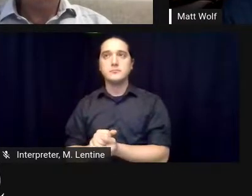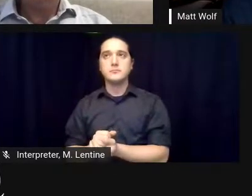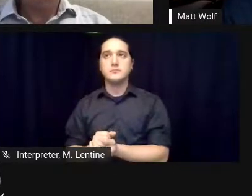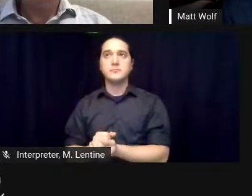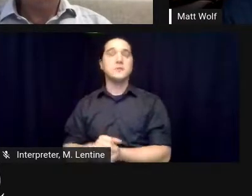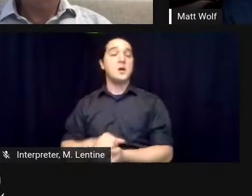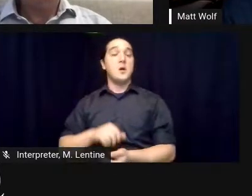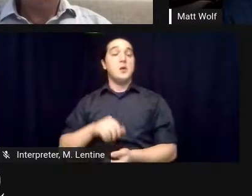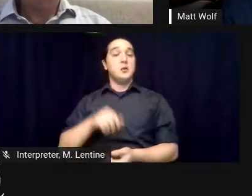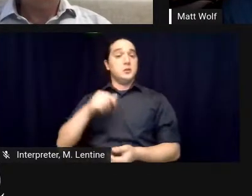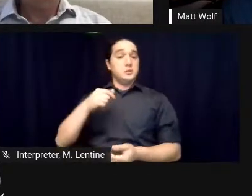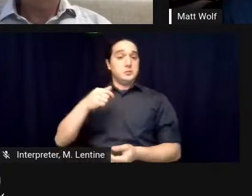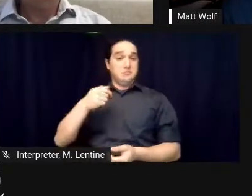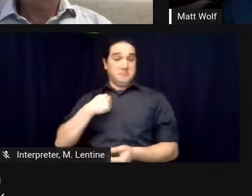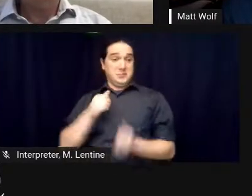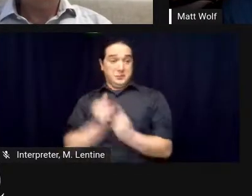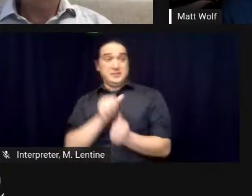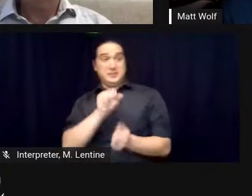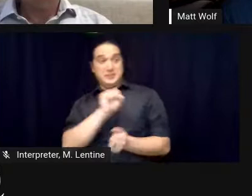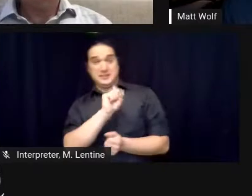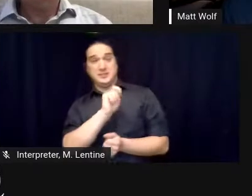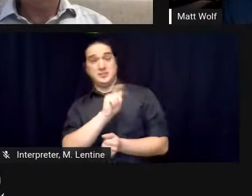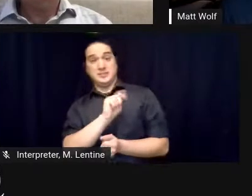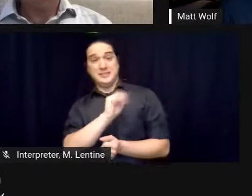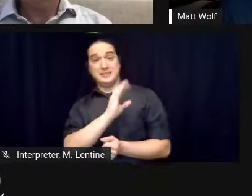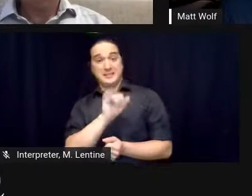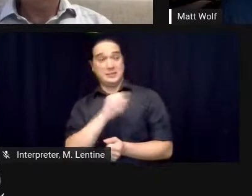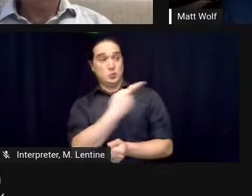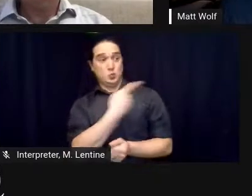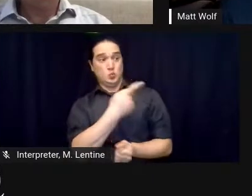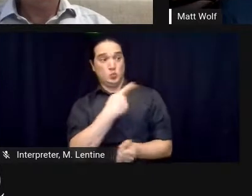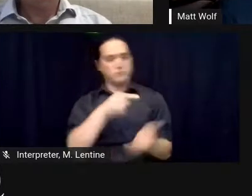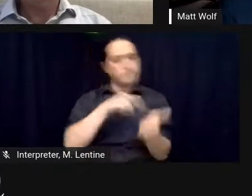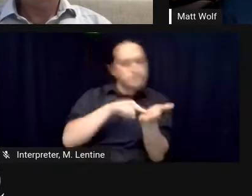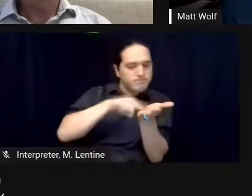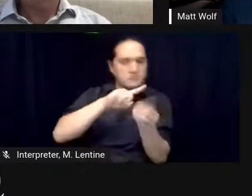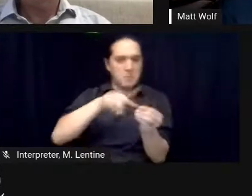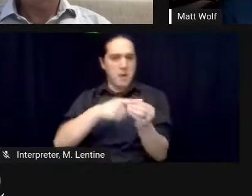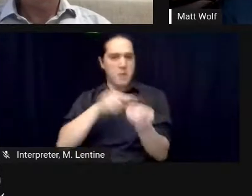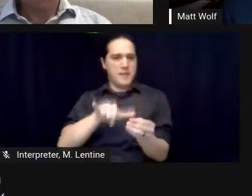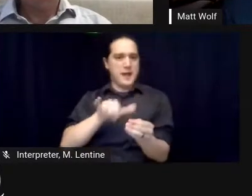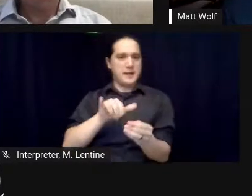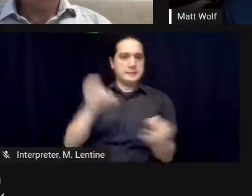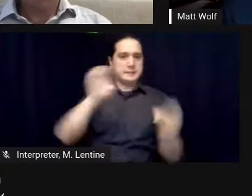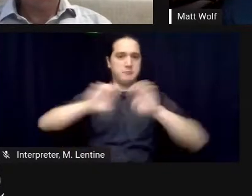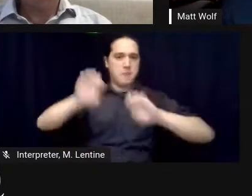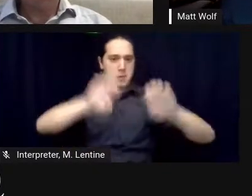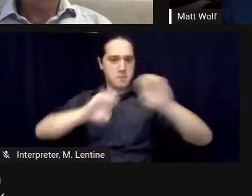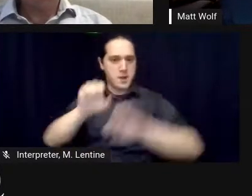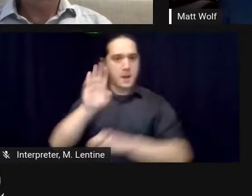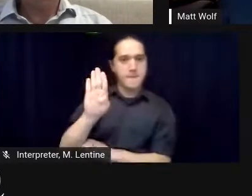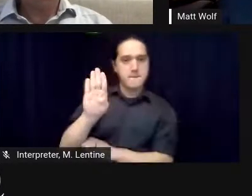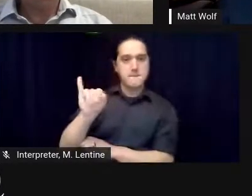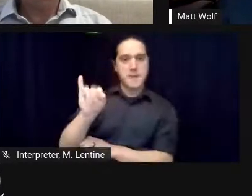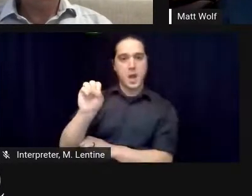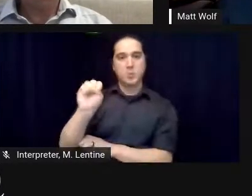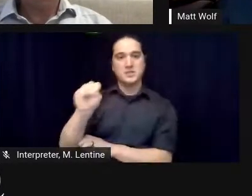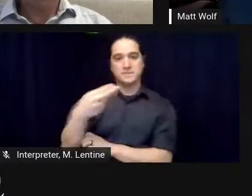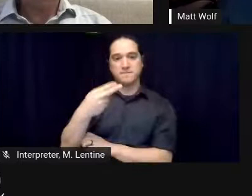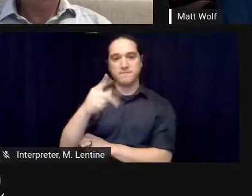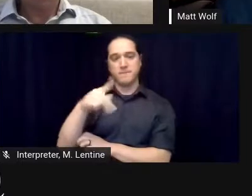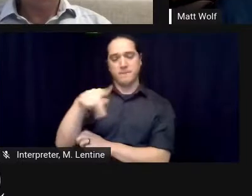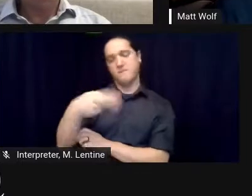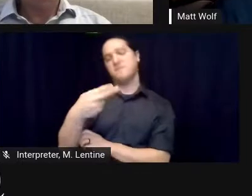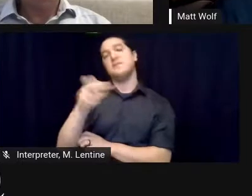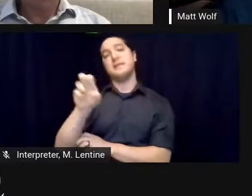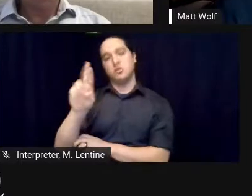narrative about the project and that we came with the intention of reappraising the story to find meaning and what this group